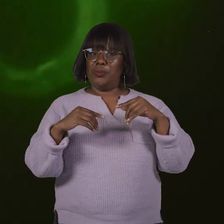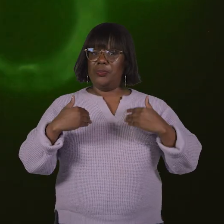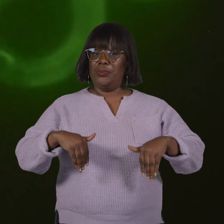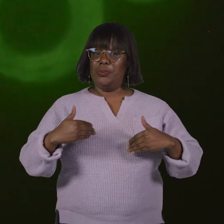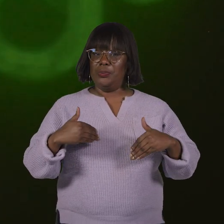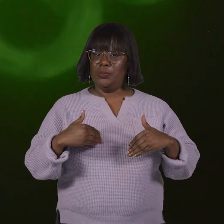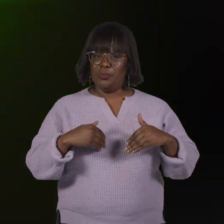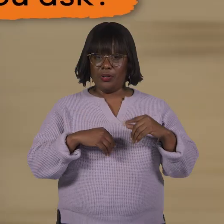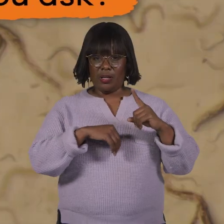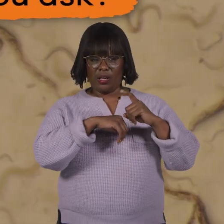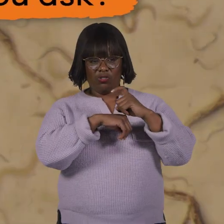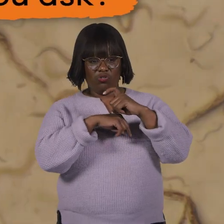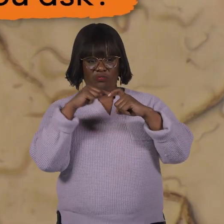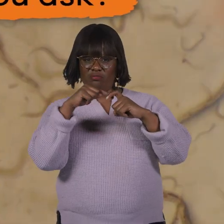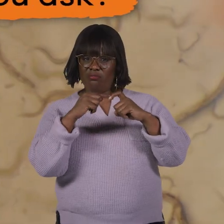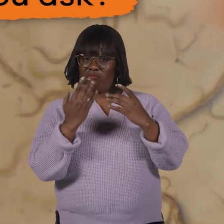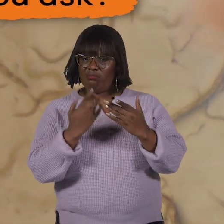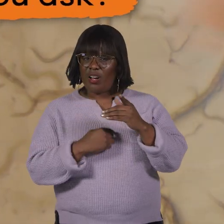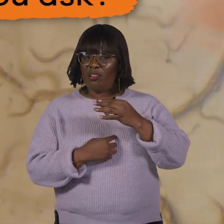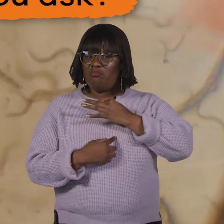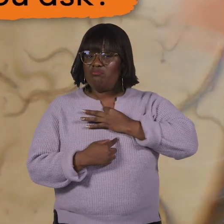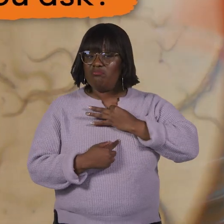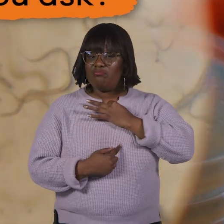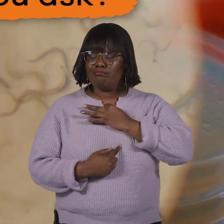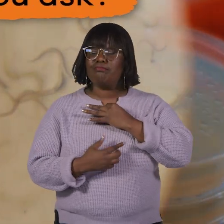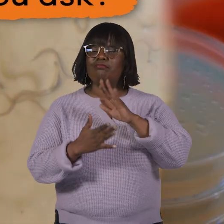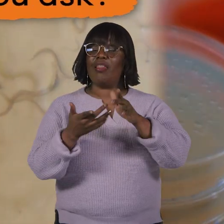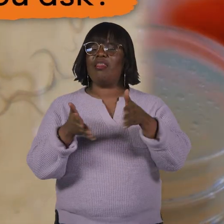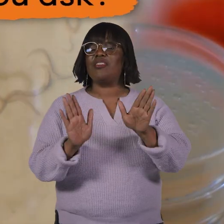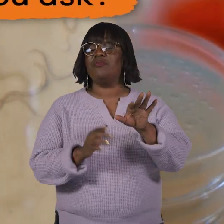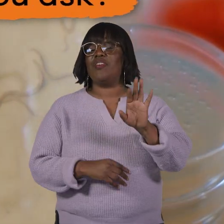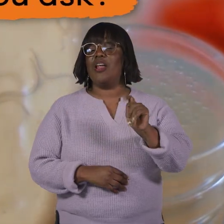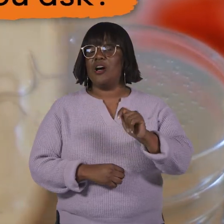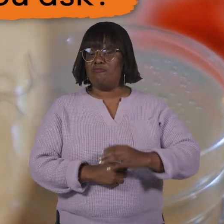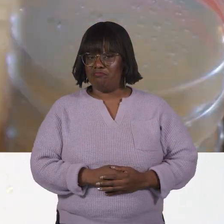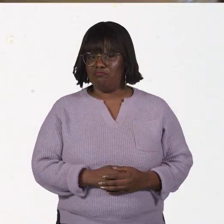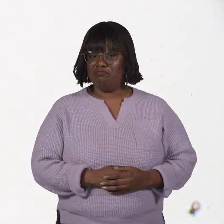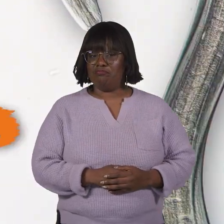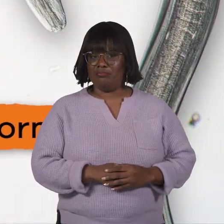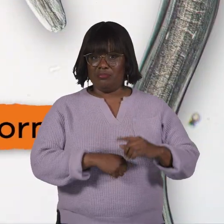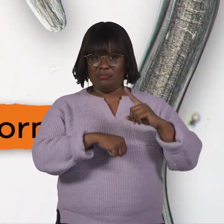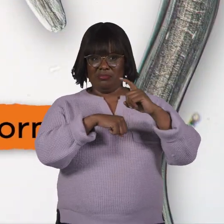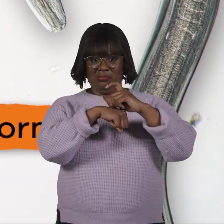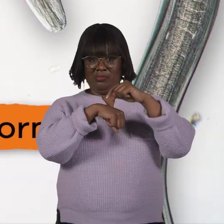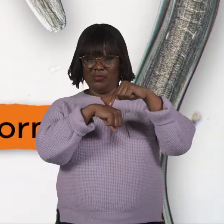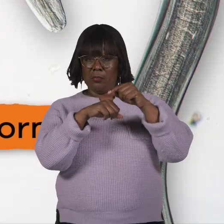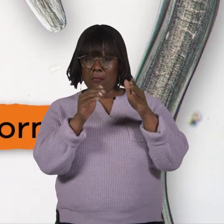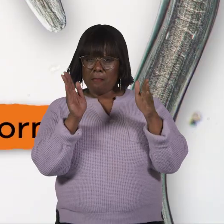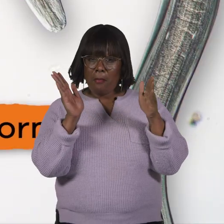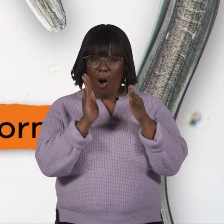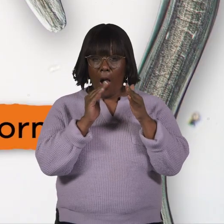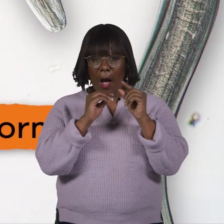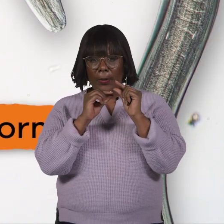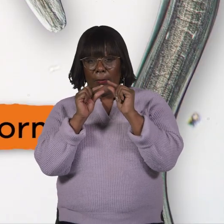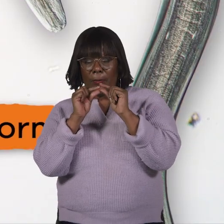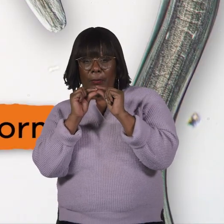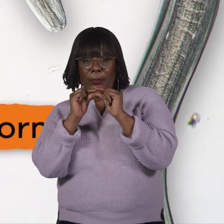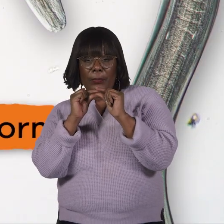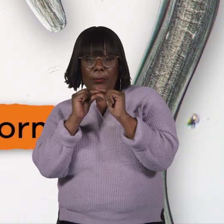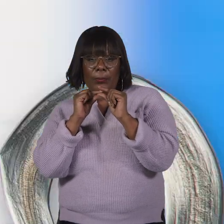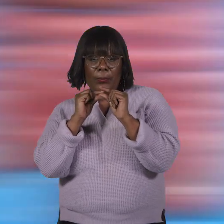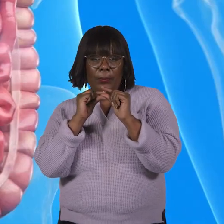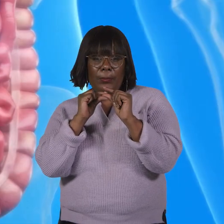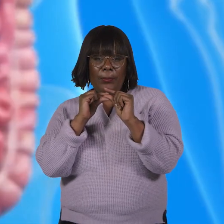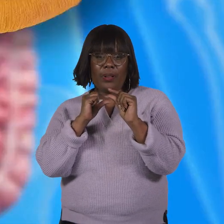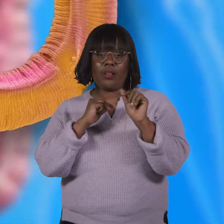most diverse. And what are nematodes, you ask? Let's find out. Nematodes are small slender